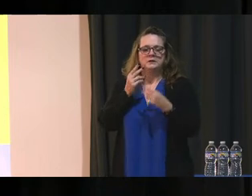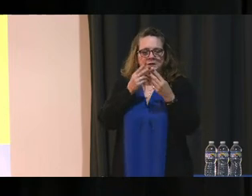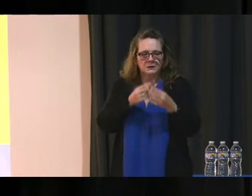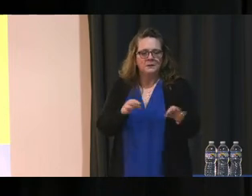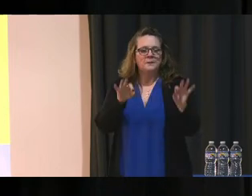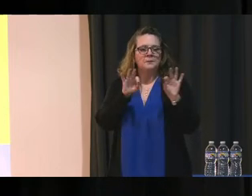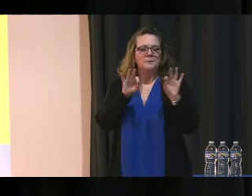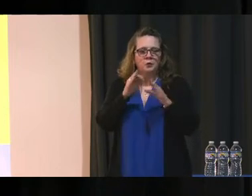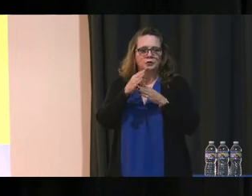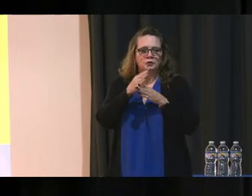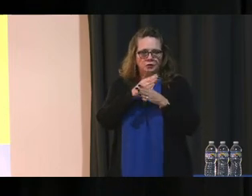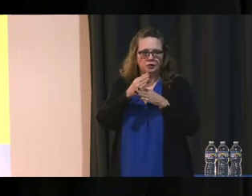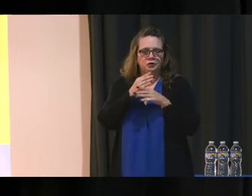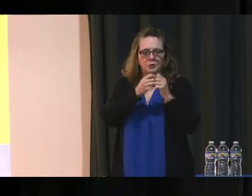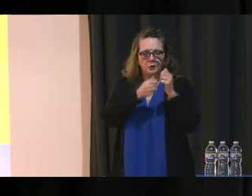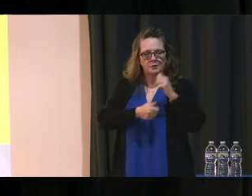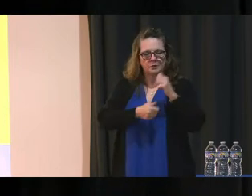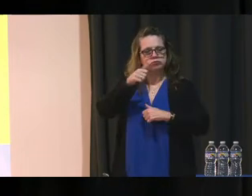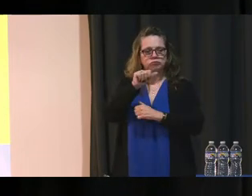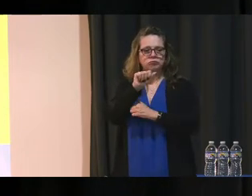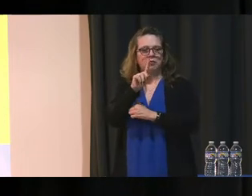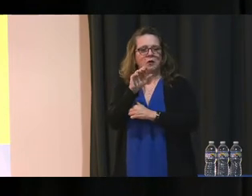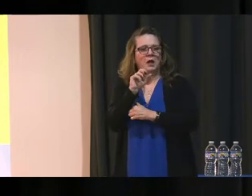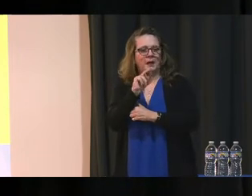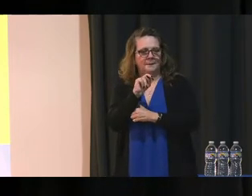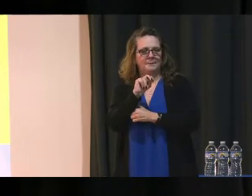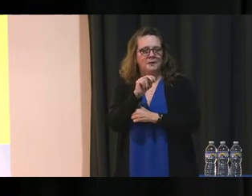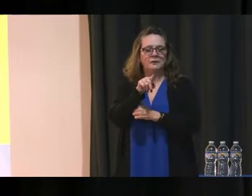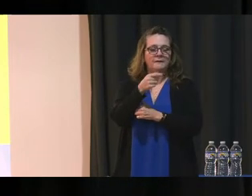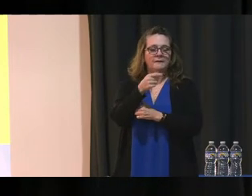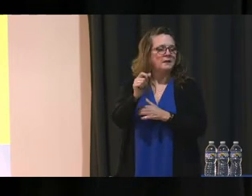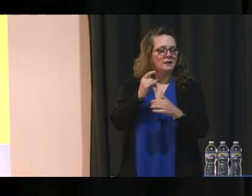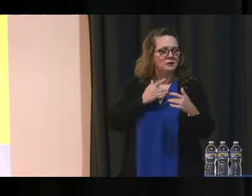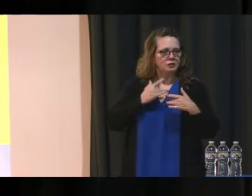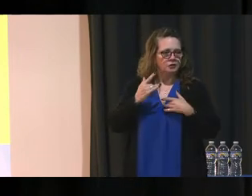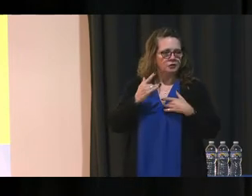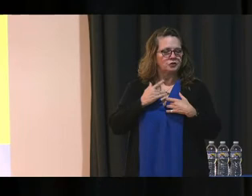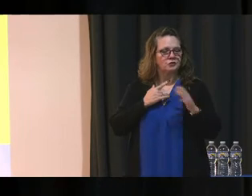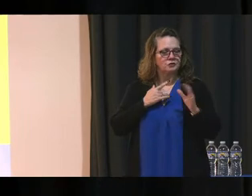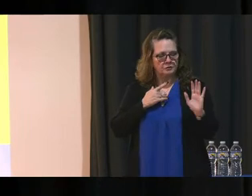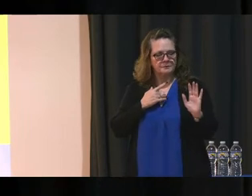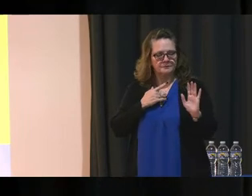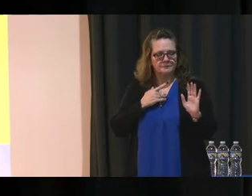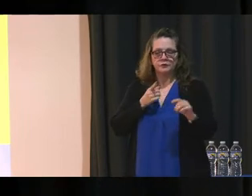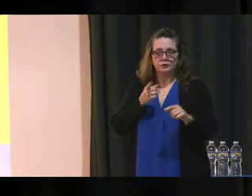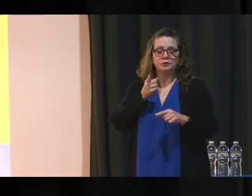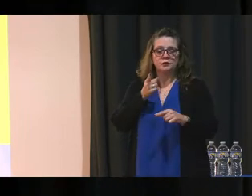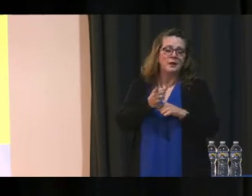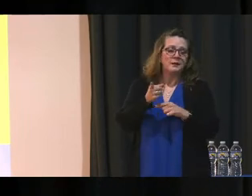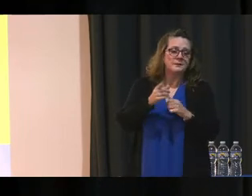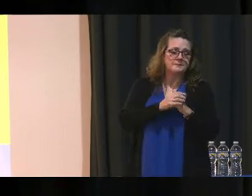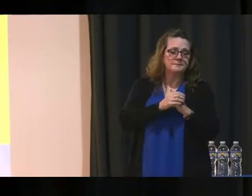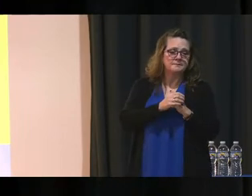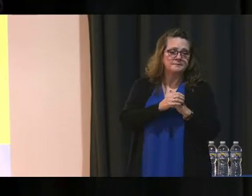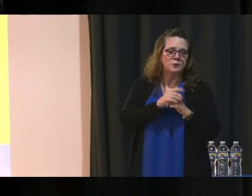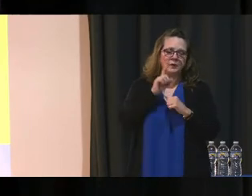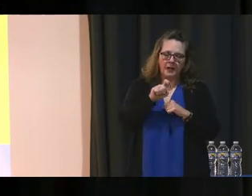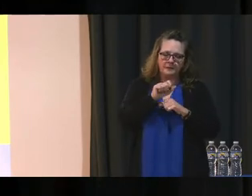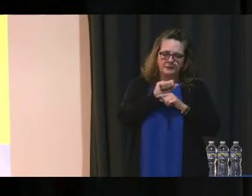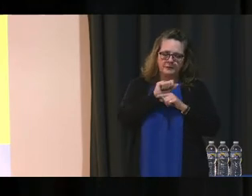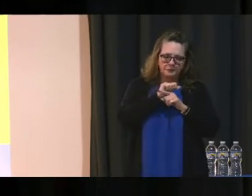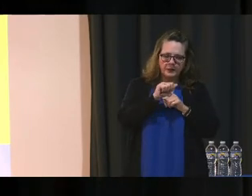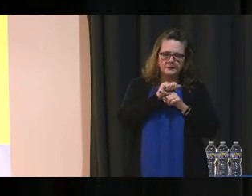share that with the administration at your school when you have a concern as well. Well, you're right. We have to practice